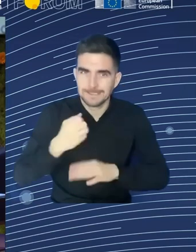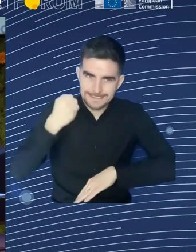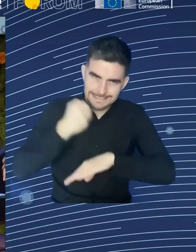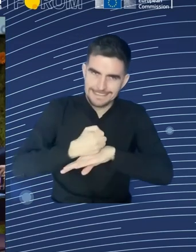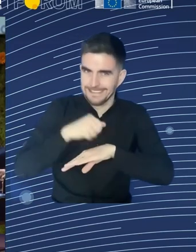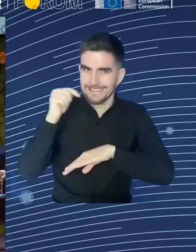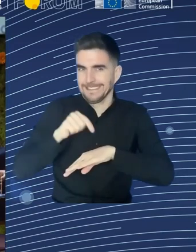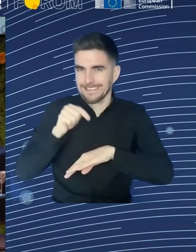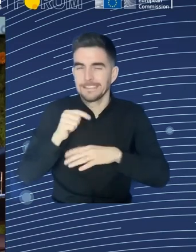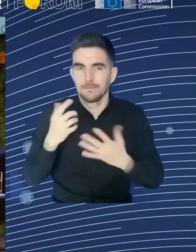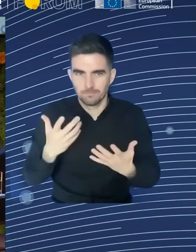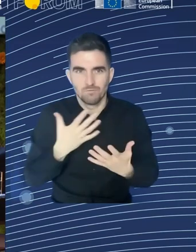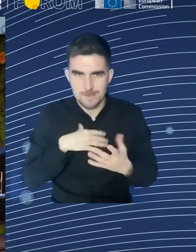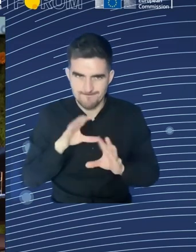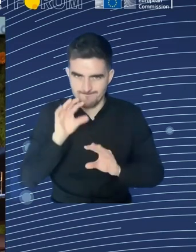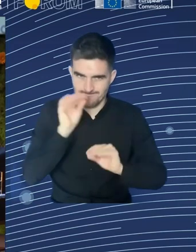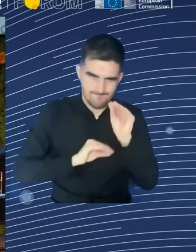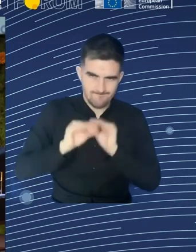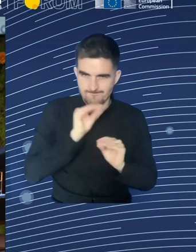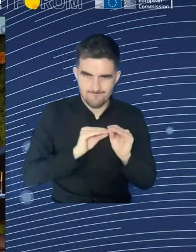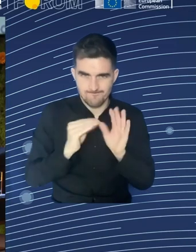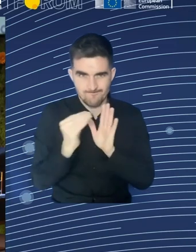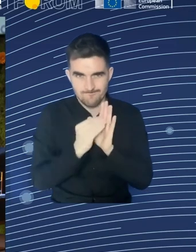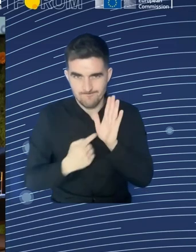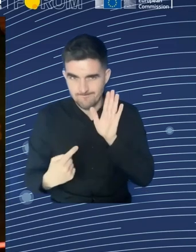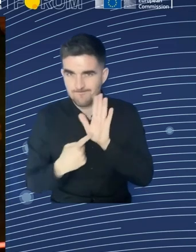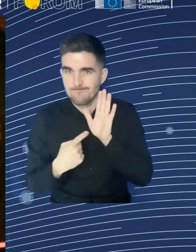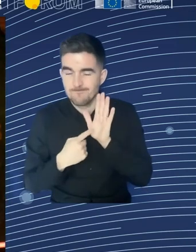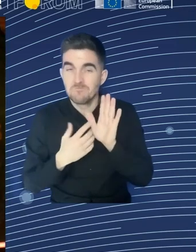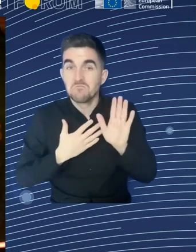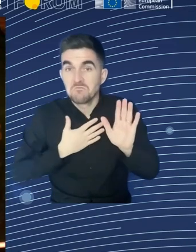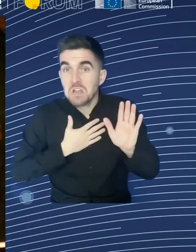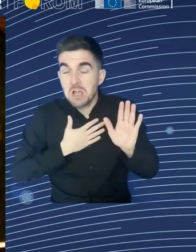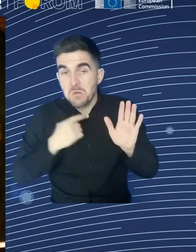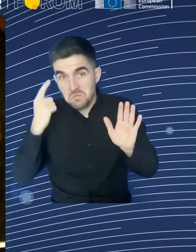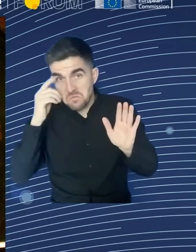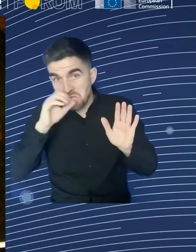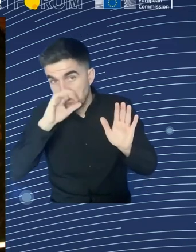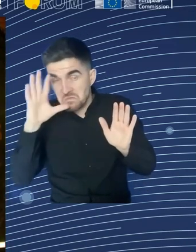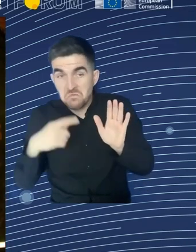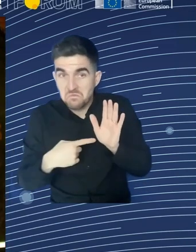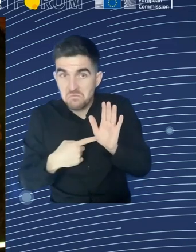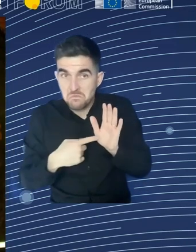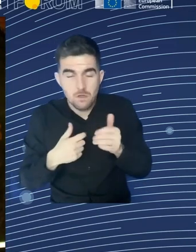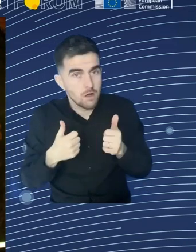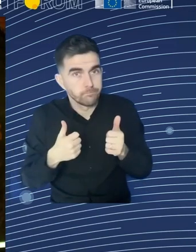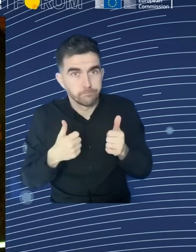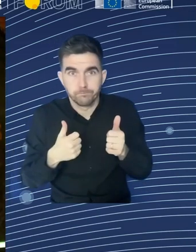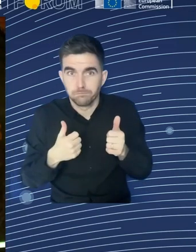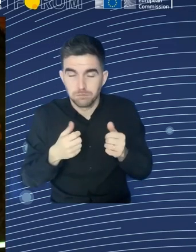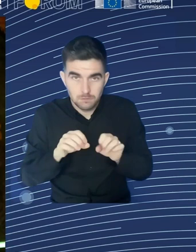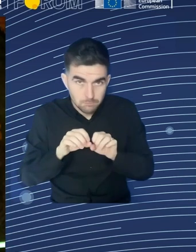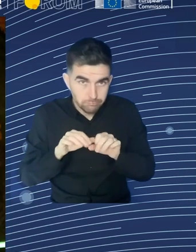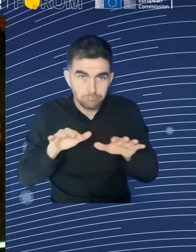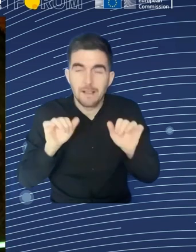involvement in the implementation of the Bureau's Action Plan. In this way, aiming to ensure that the